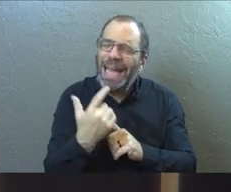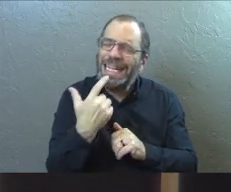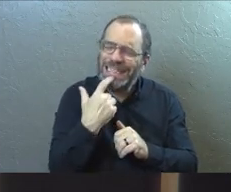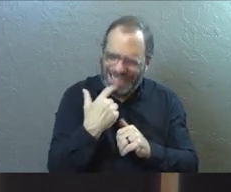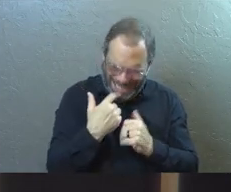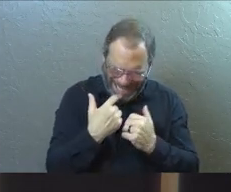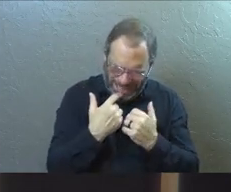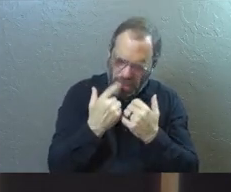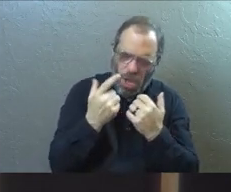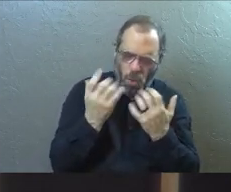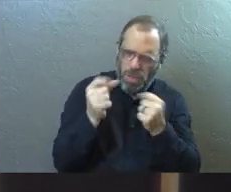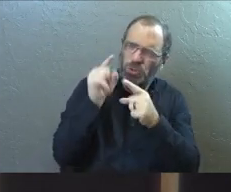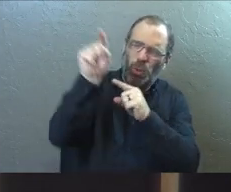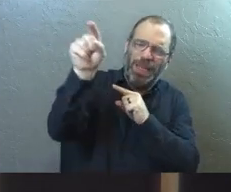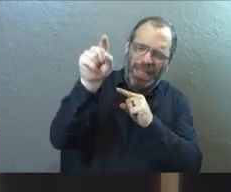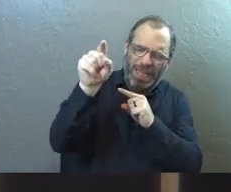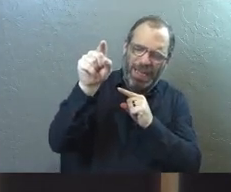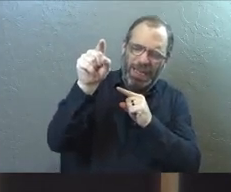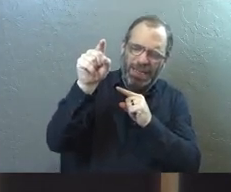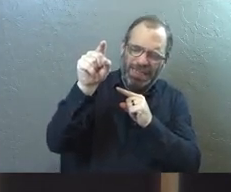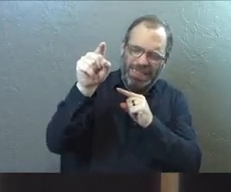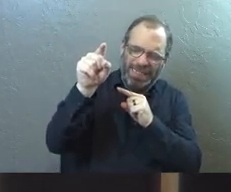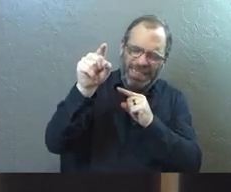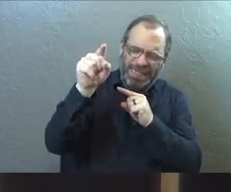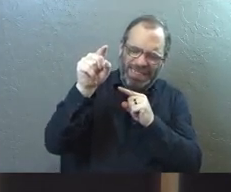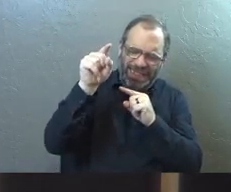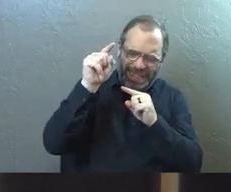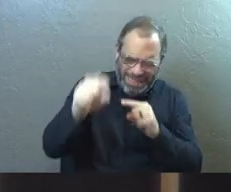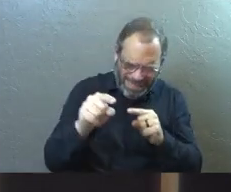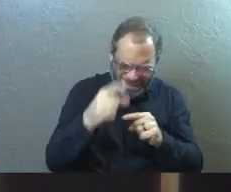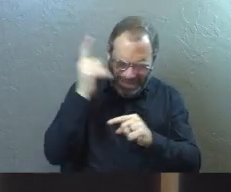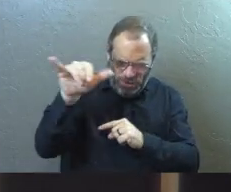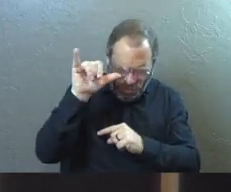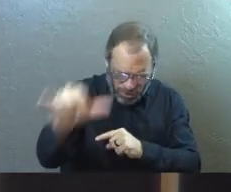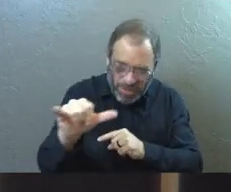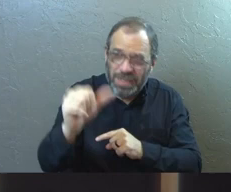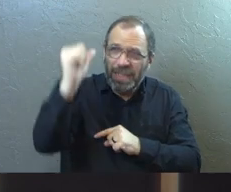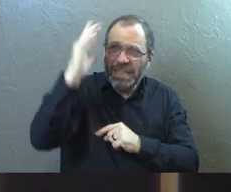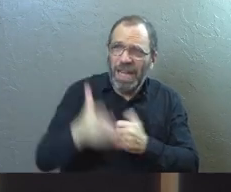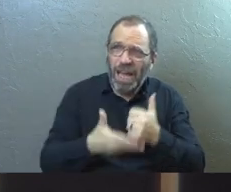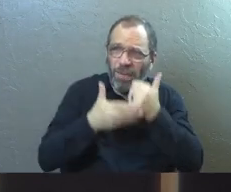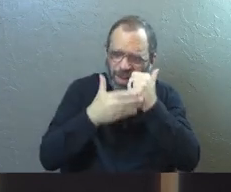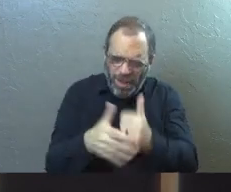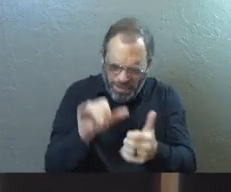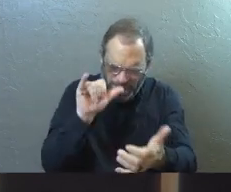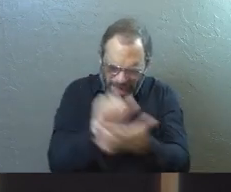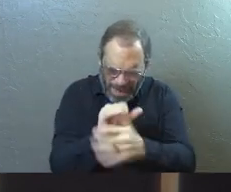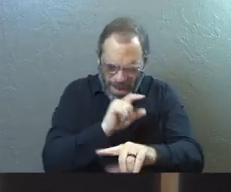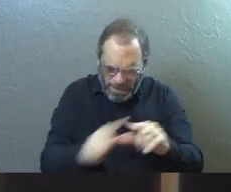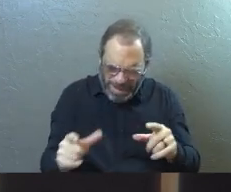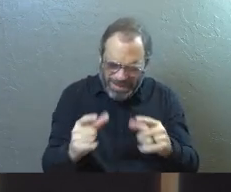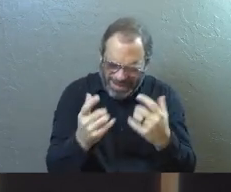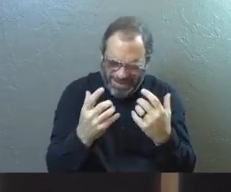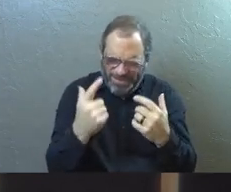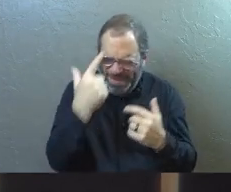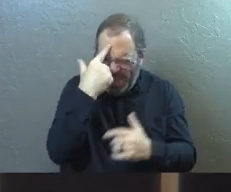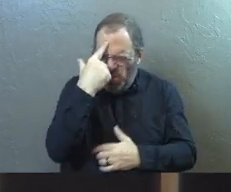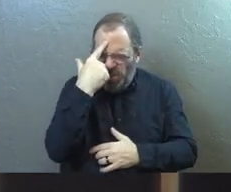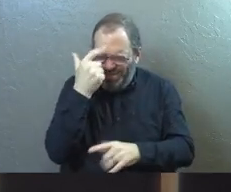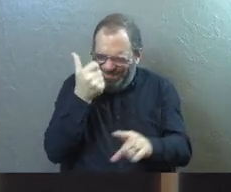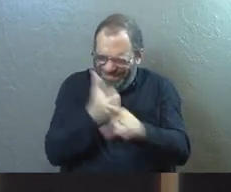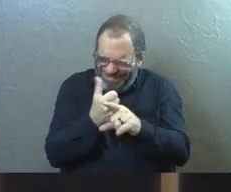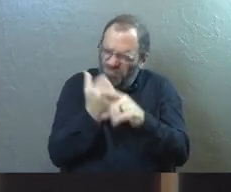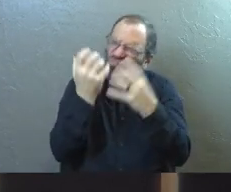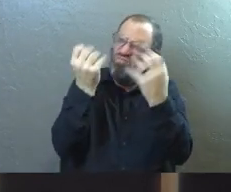these words to him. You would cross this massive line in eternity. And God will help you do it. But say the words in your own